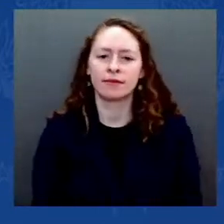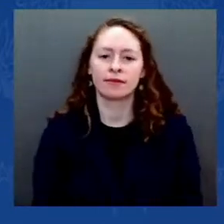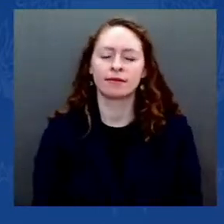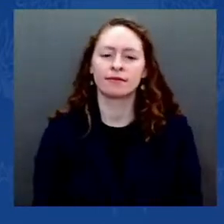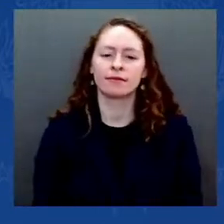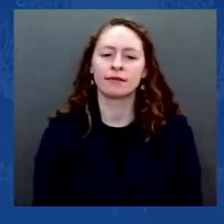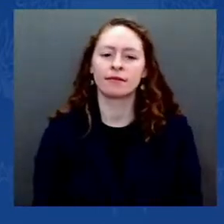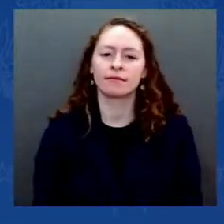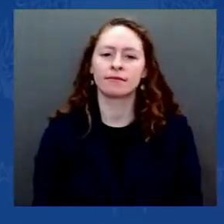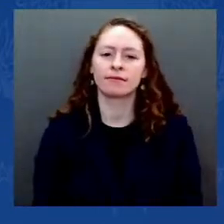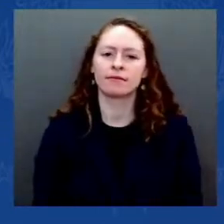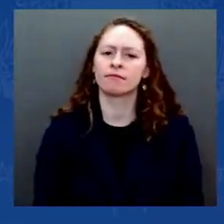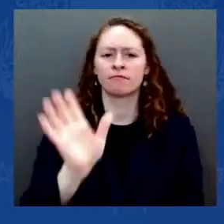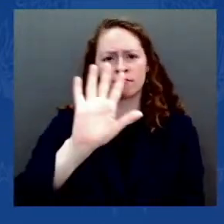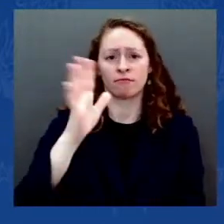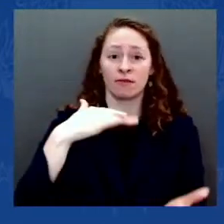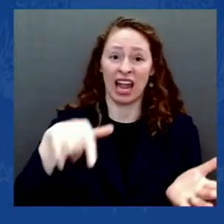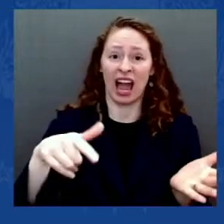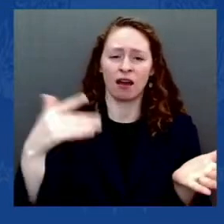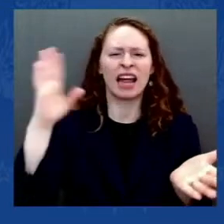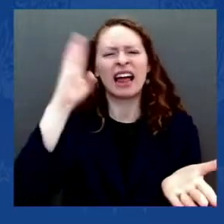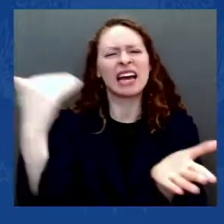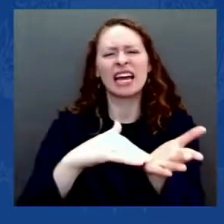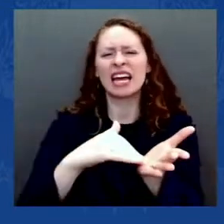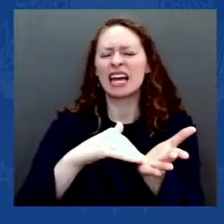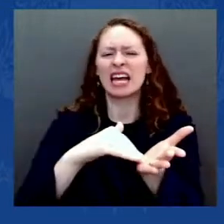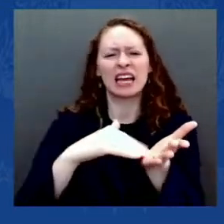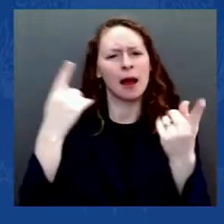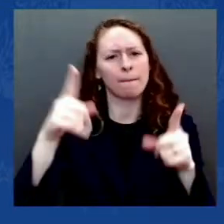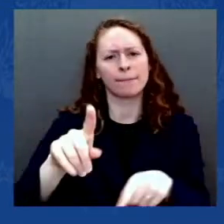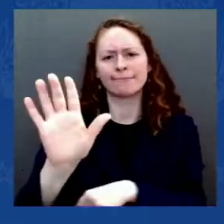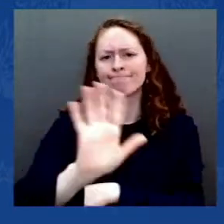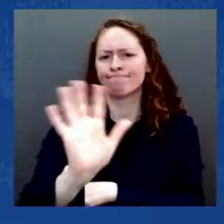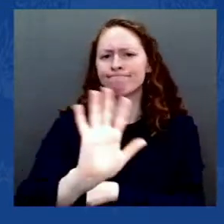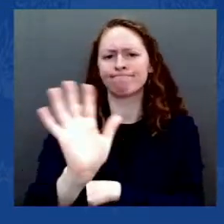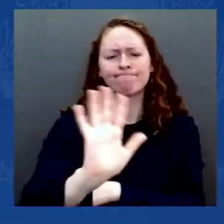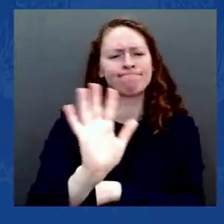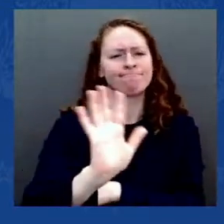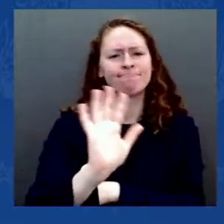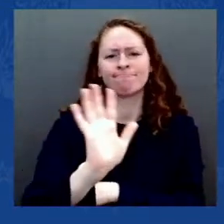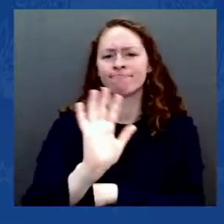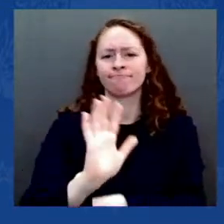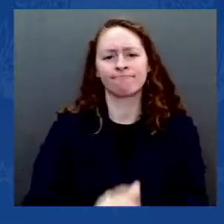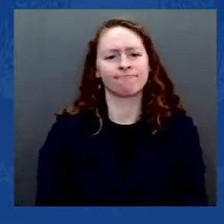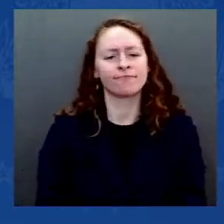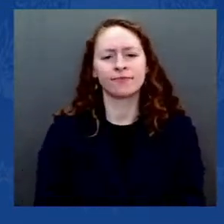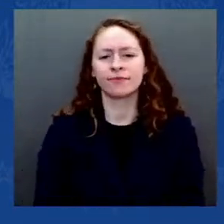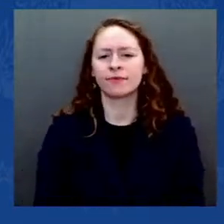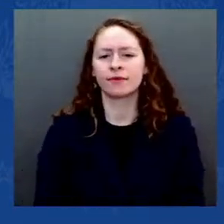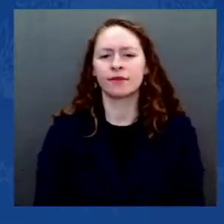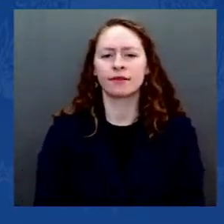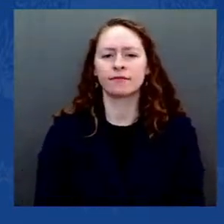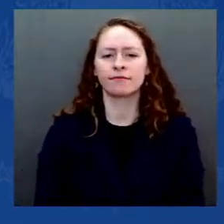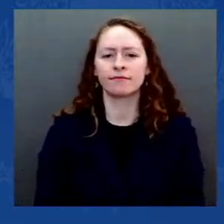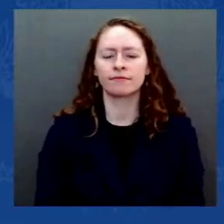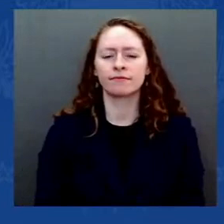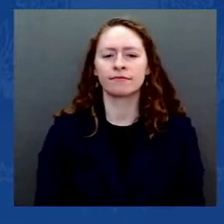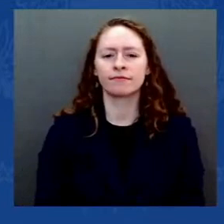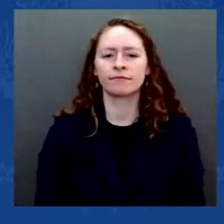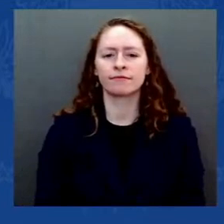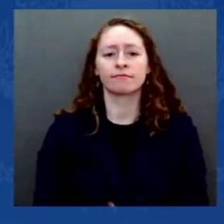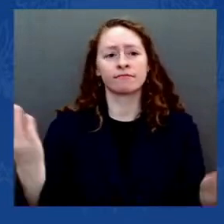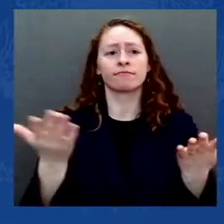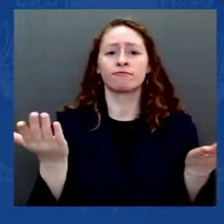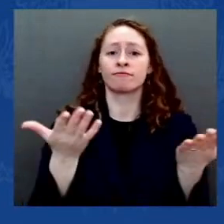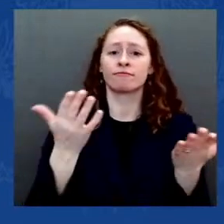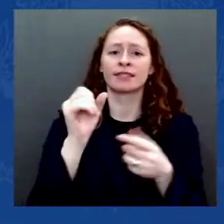I'm speaking to you today from Statuary Hall in the United States Capitol. This is where the House of Representatives met for 50